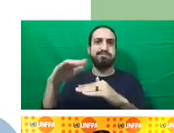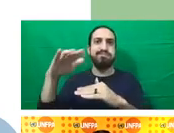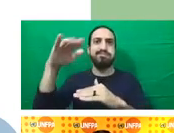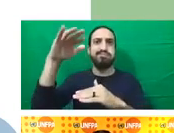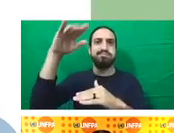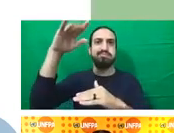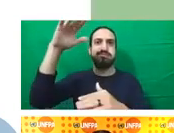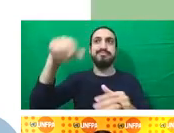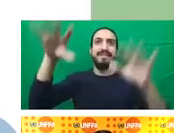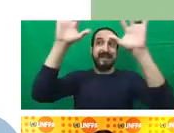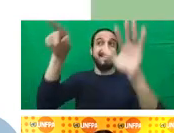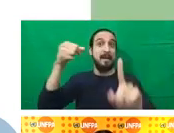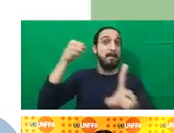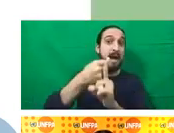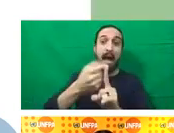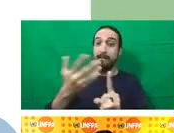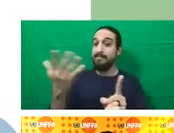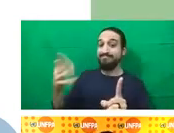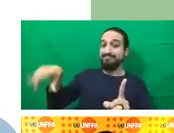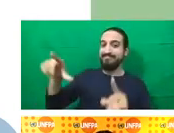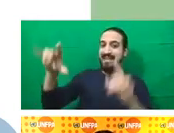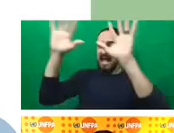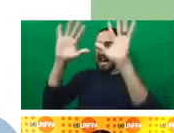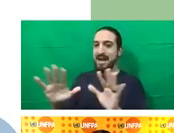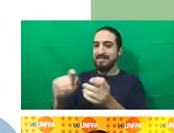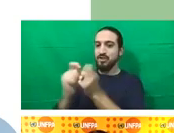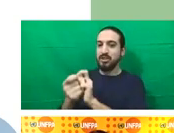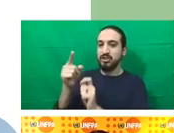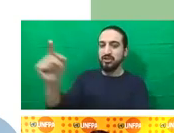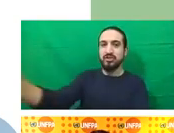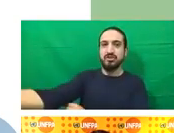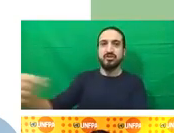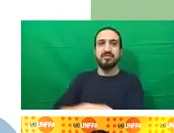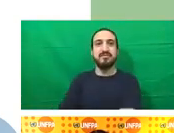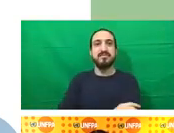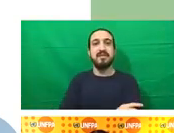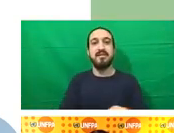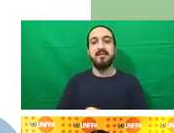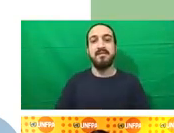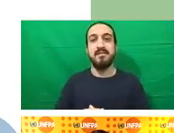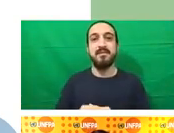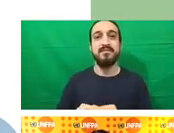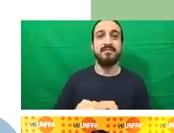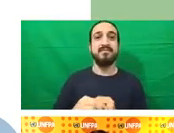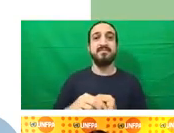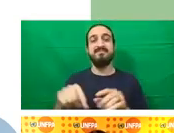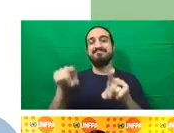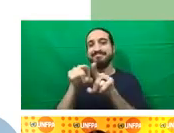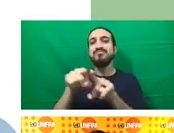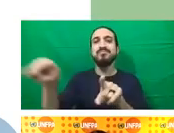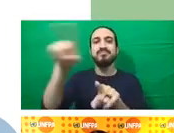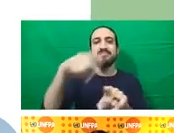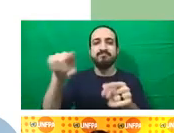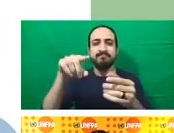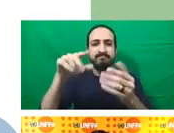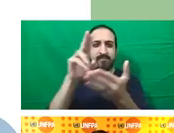with Kulmari University a scoping review and that will be published shortly in the next few months on the relationship between climate change and environmental crisis.